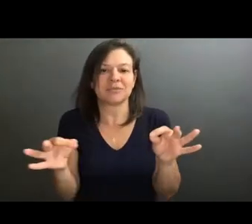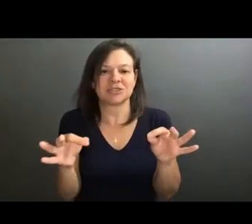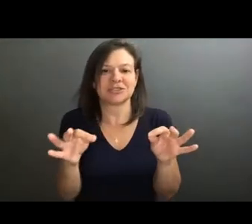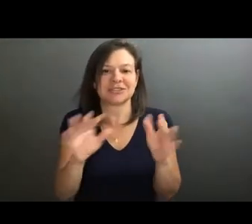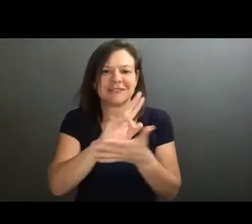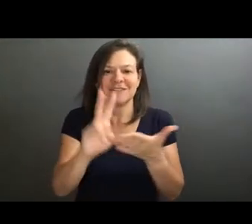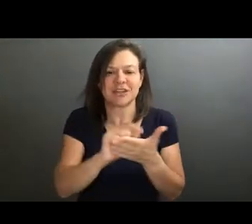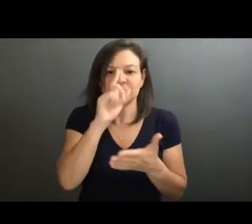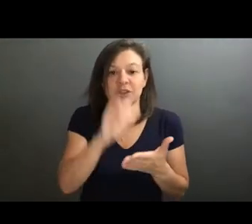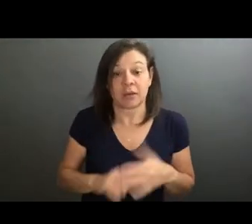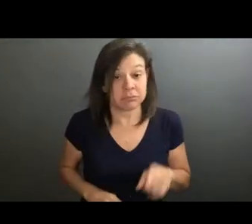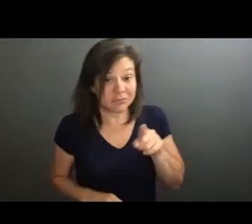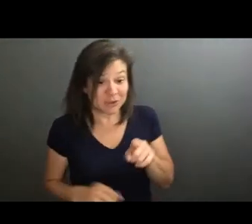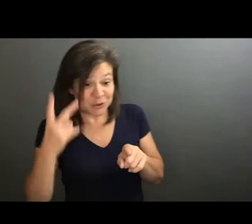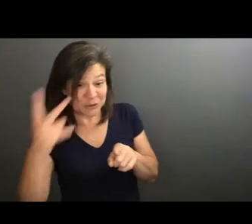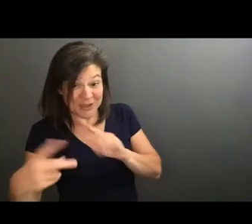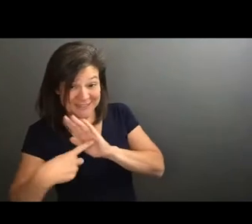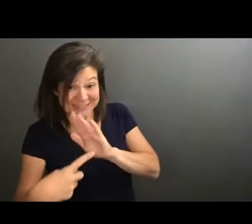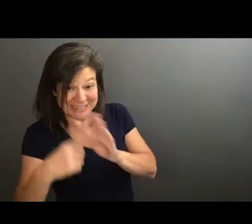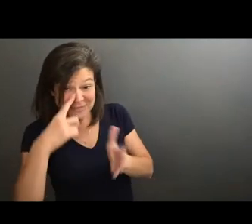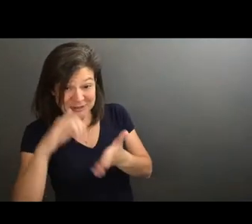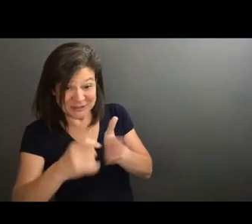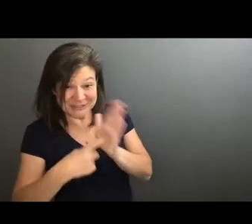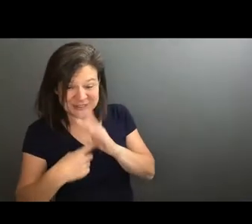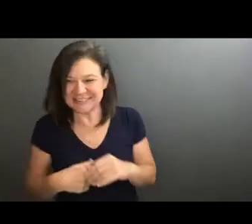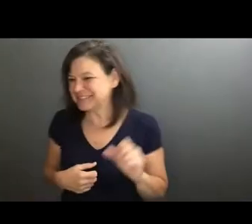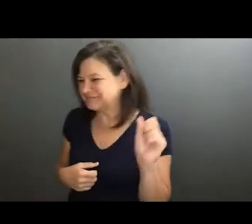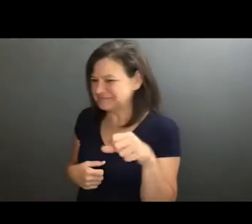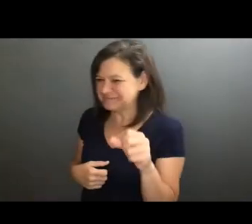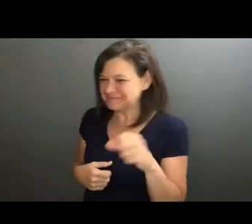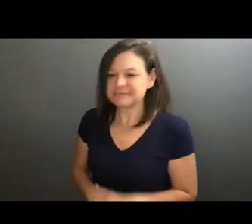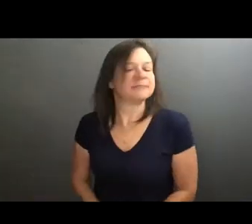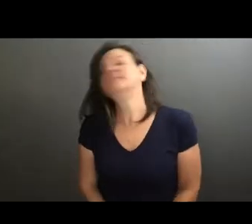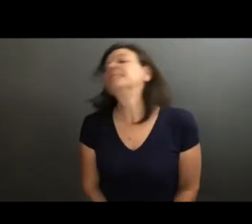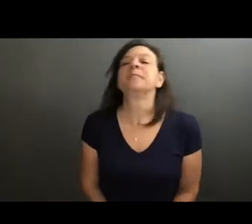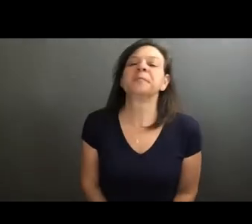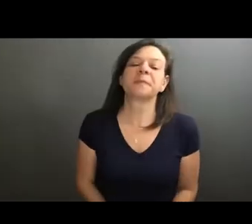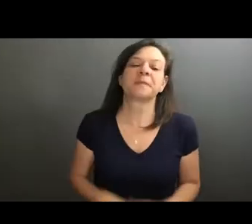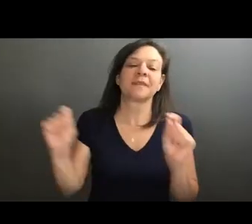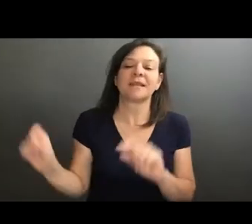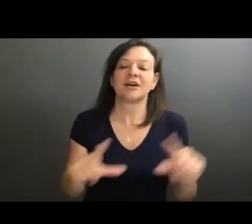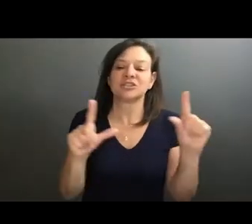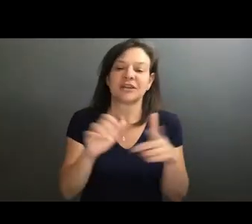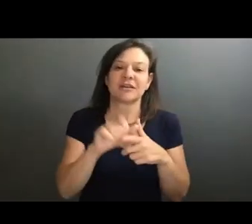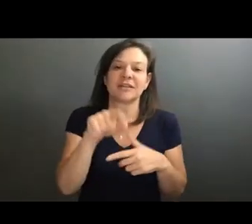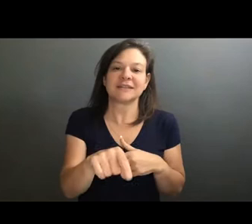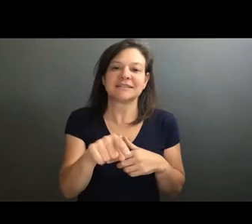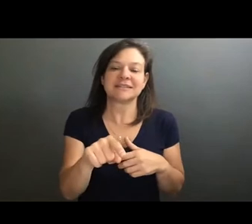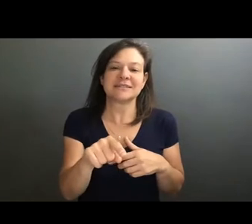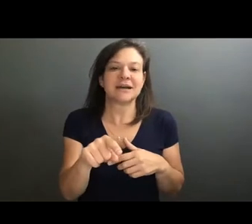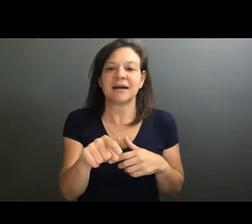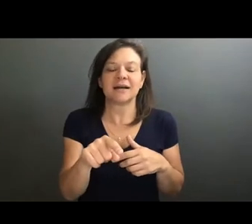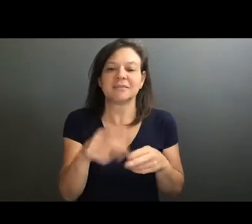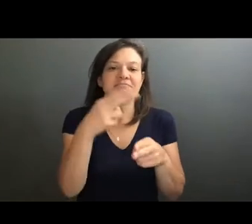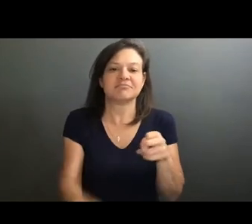Beautiful. Do have an excerpt of that? Yeah. You need to check it out. So I'll share it. is an excerpt.